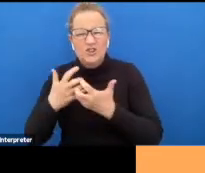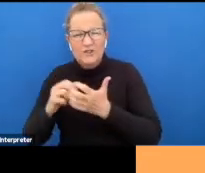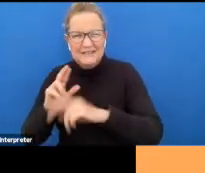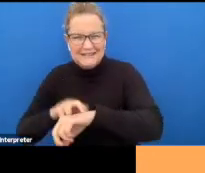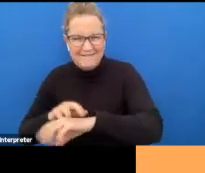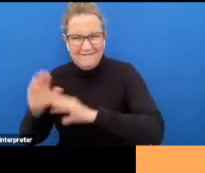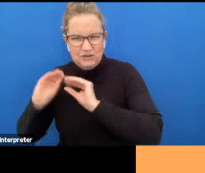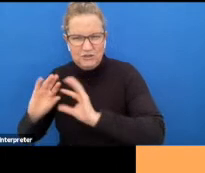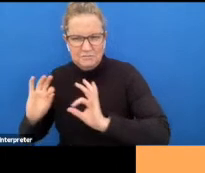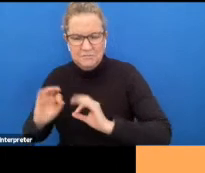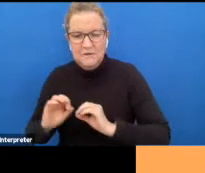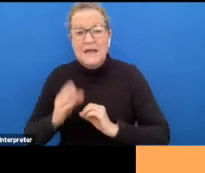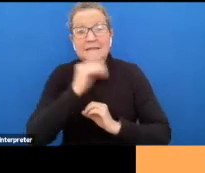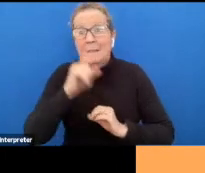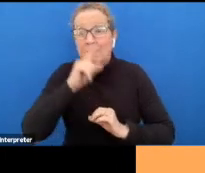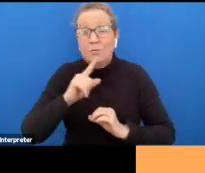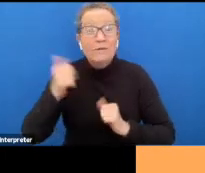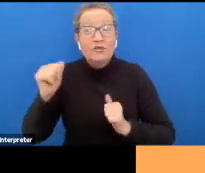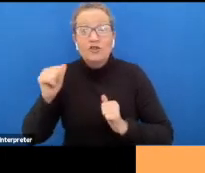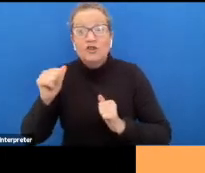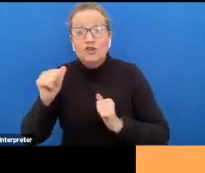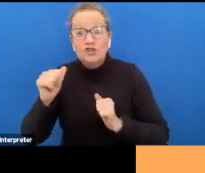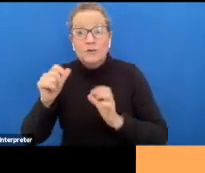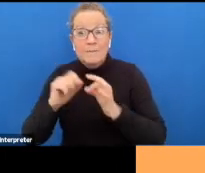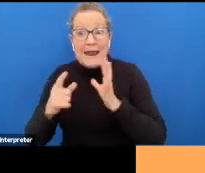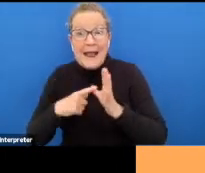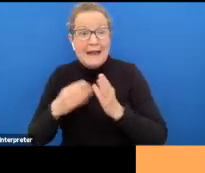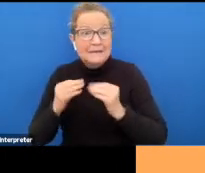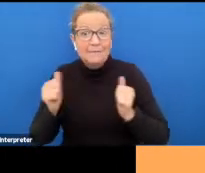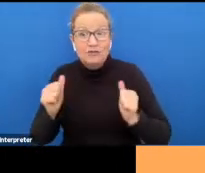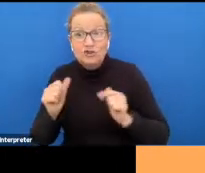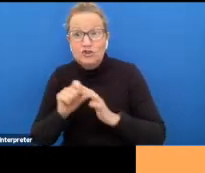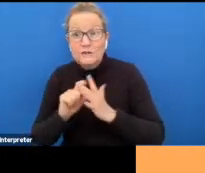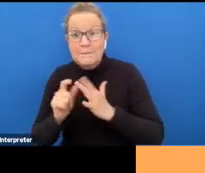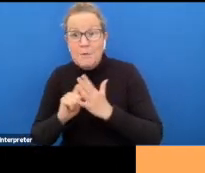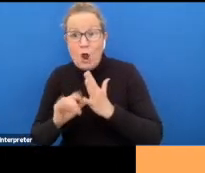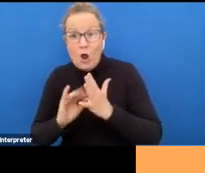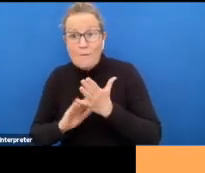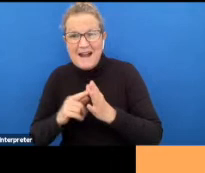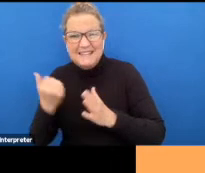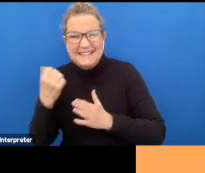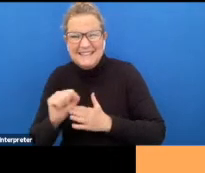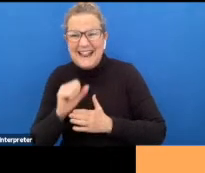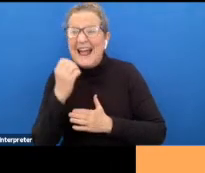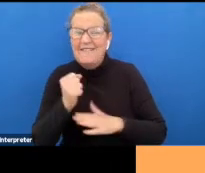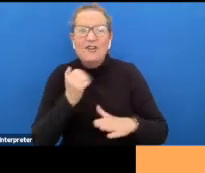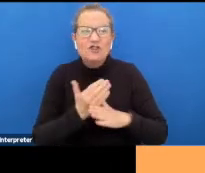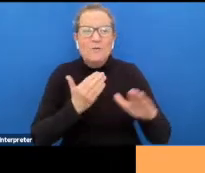have um completed diplomas and even bachelors and they've still ended up in the in a role with the vps um